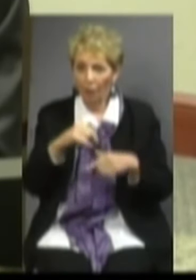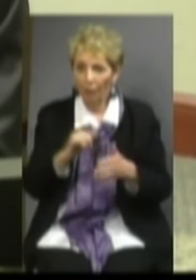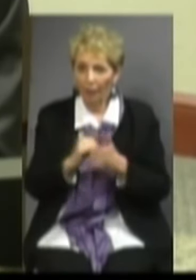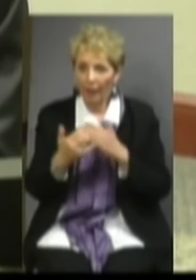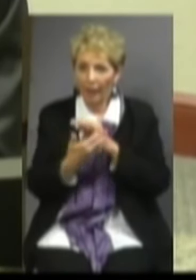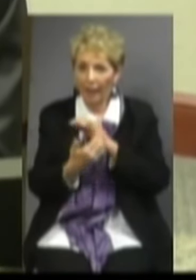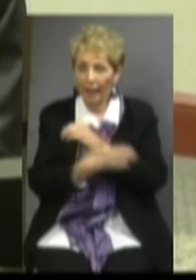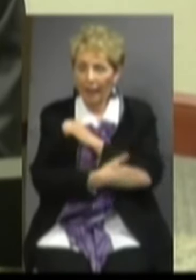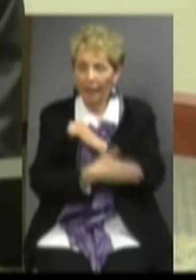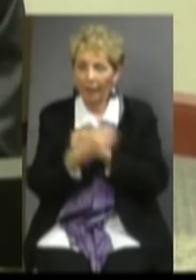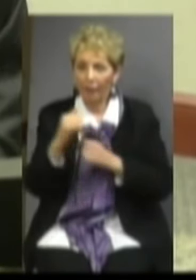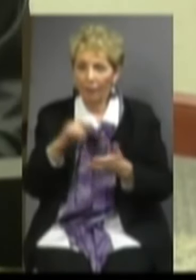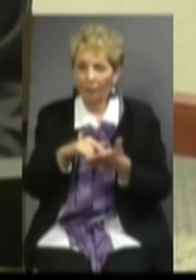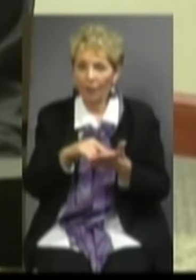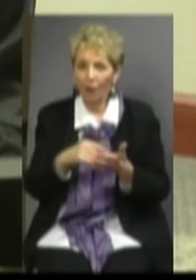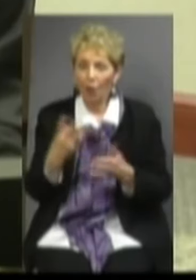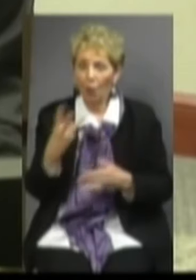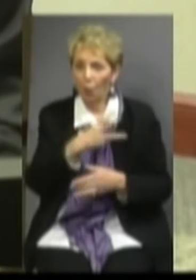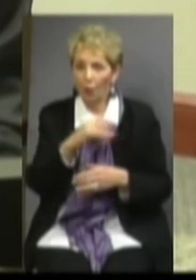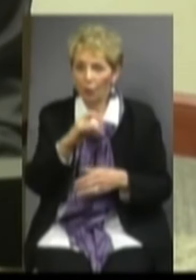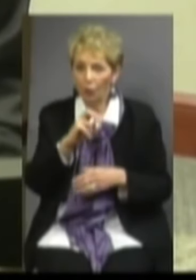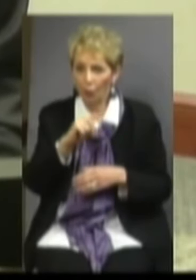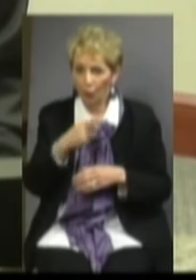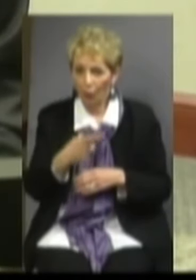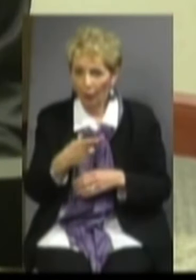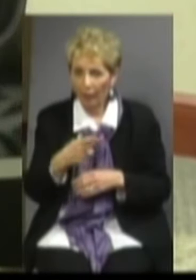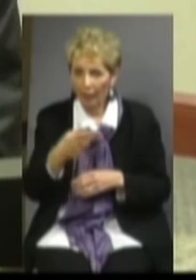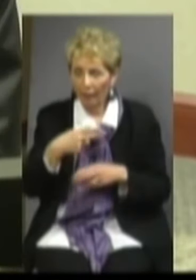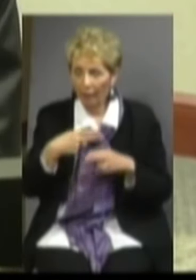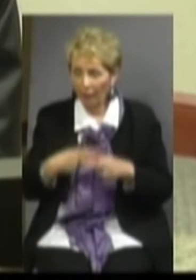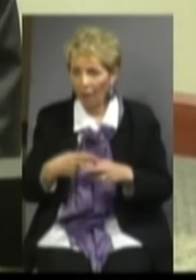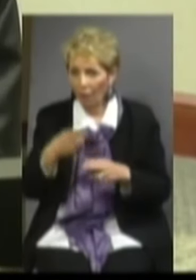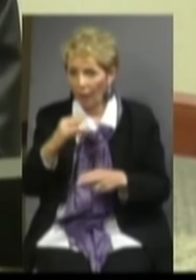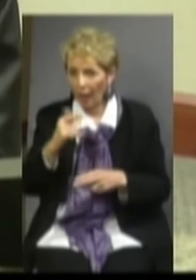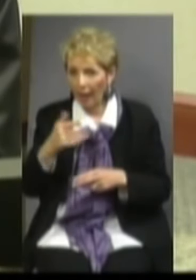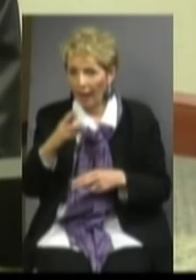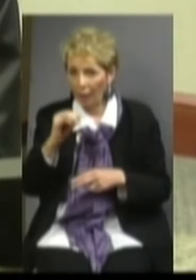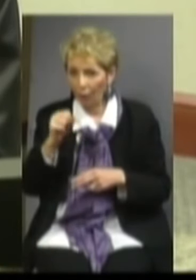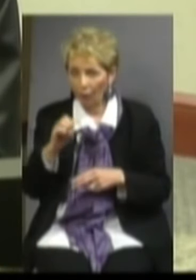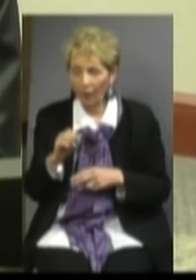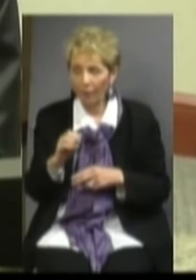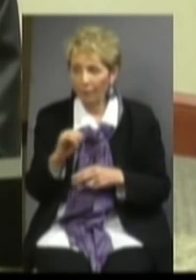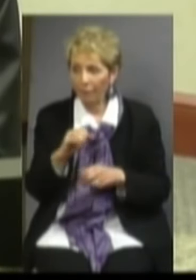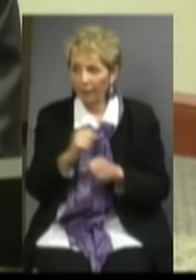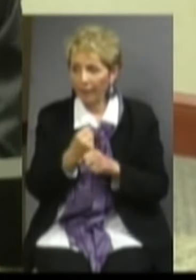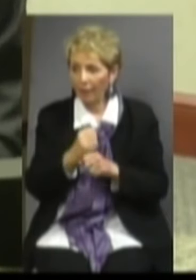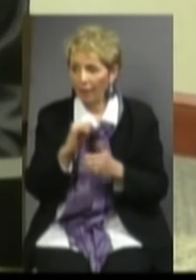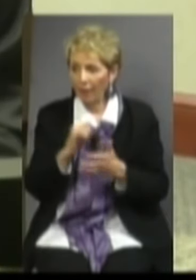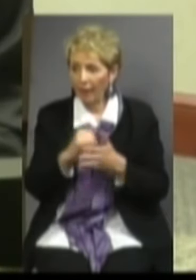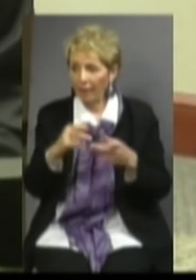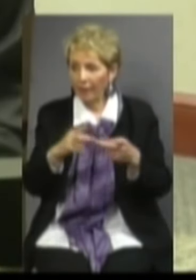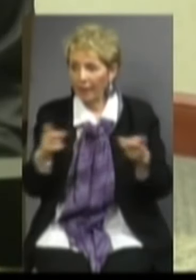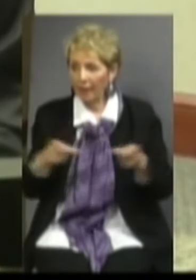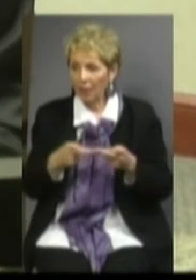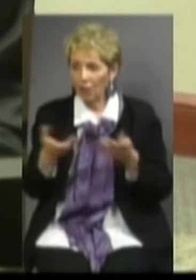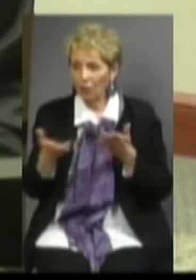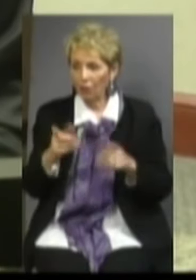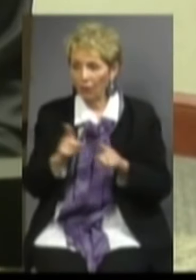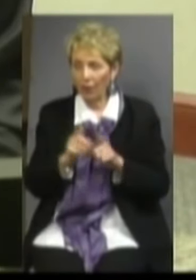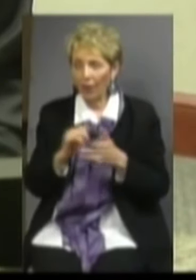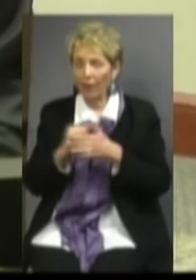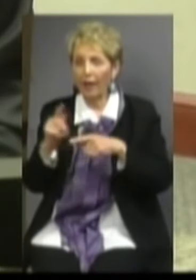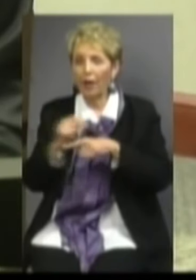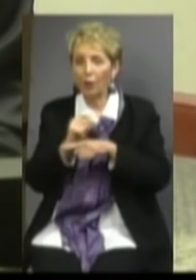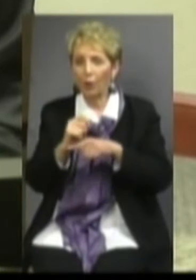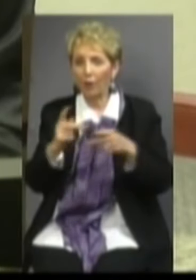county to retrofit the Western youth detention, also called the high-rise in this area, and to make that a facility to serve as a training